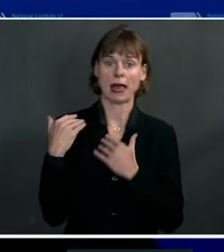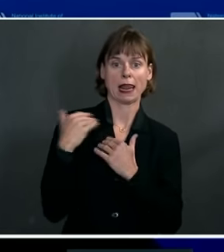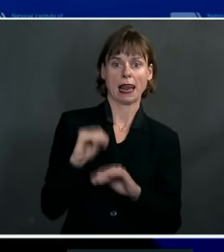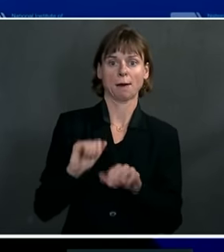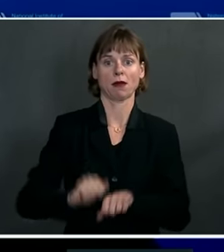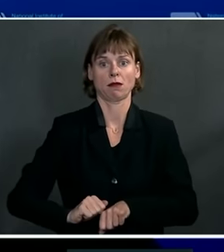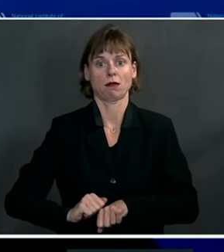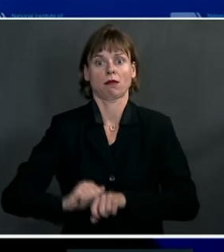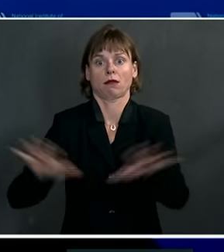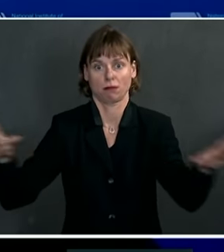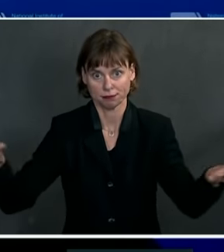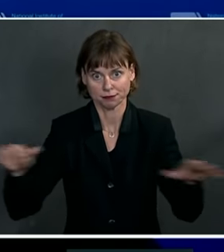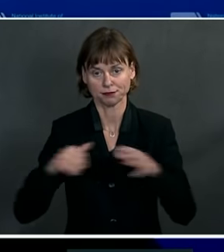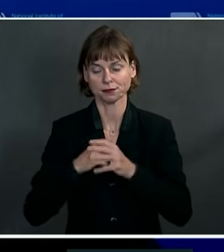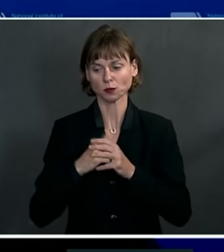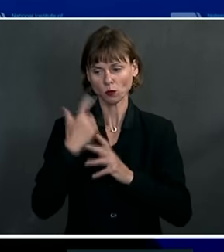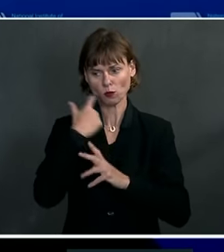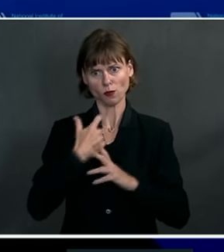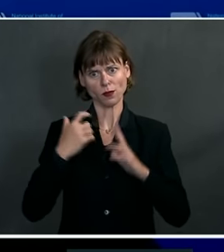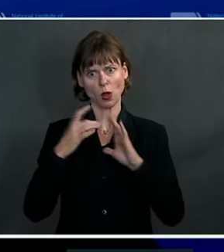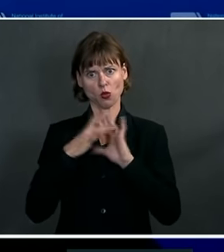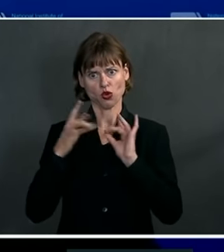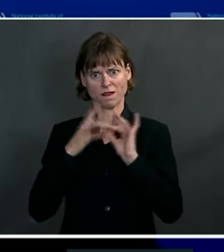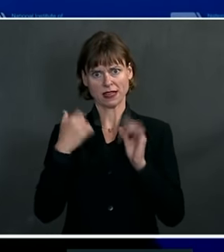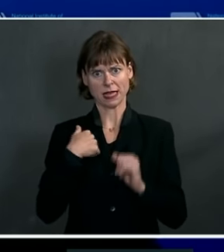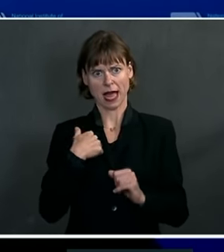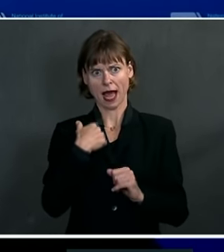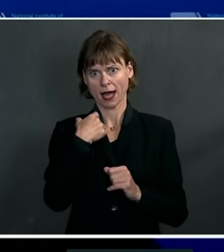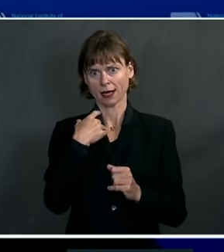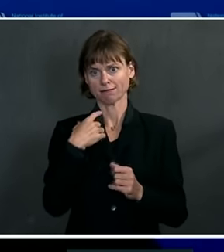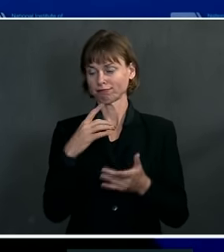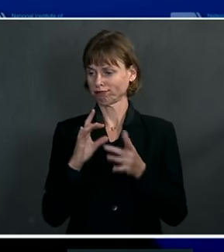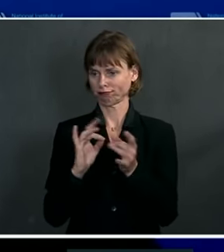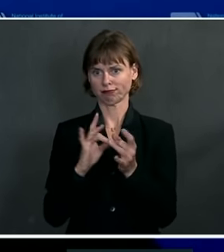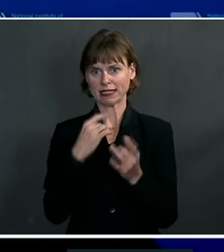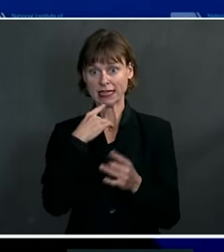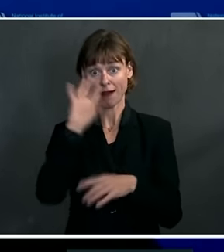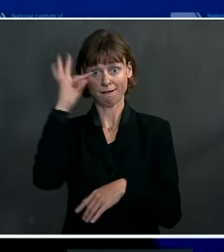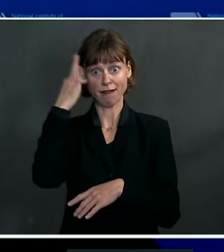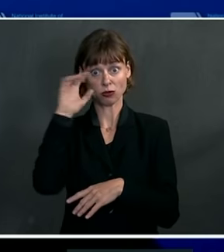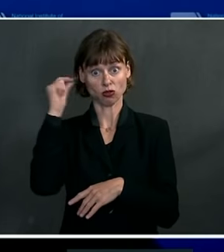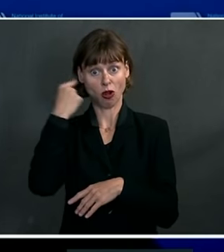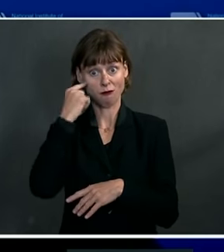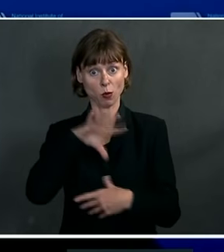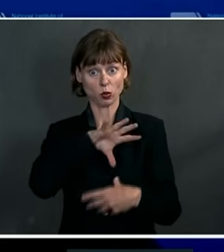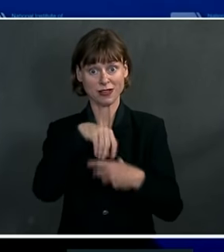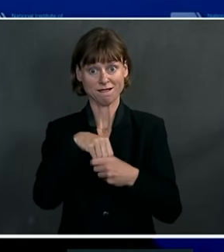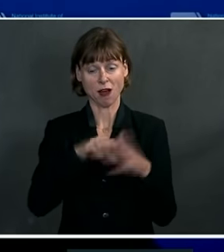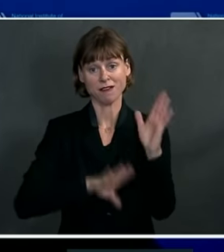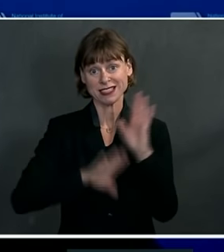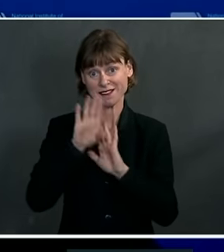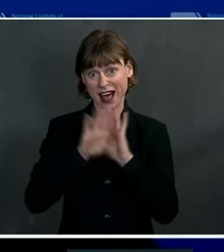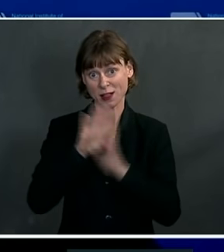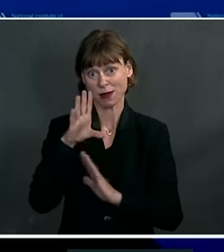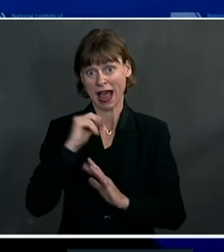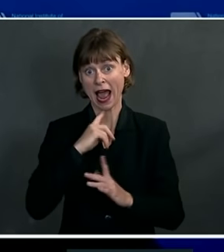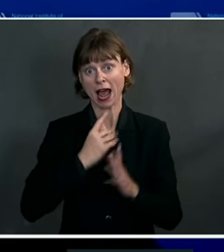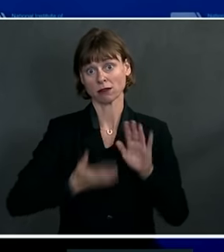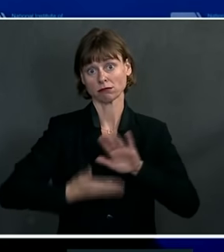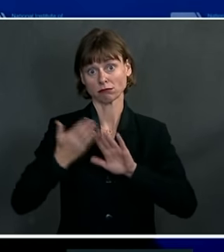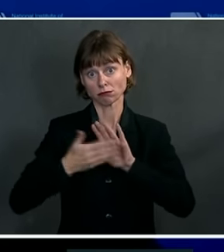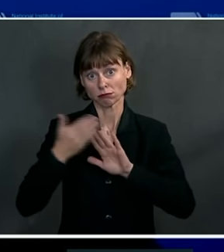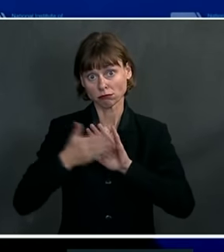briefings, I had mentioned that the federal government had been involved in the development and or facilitation